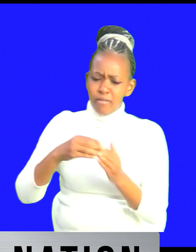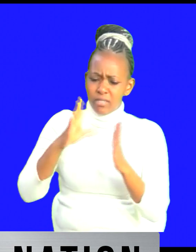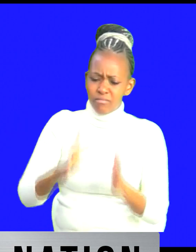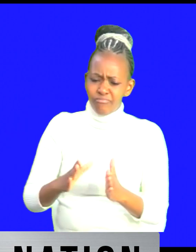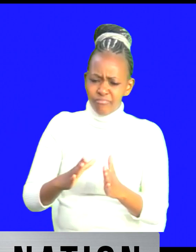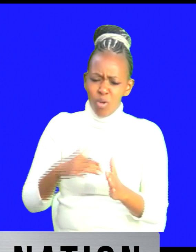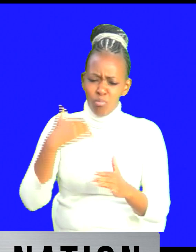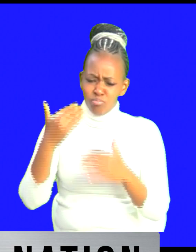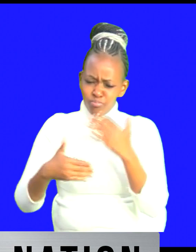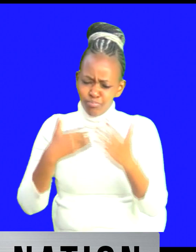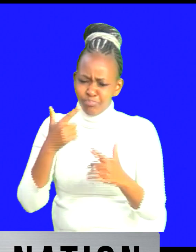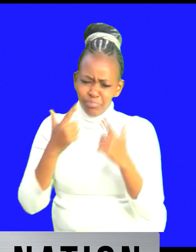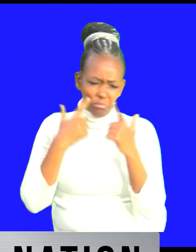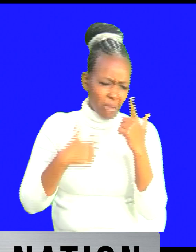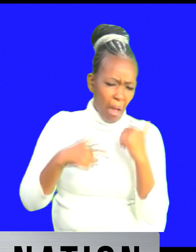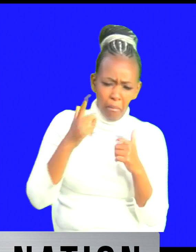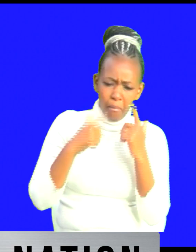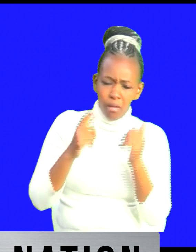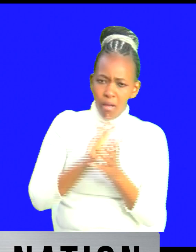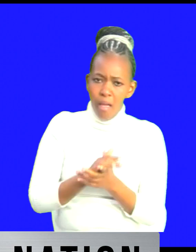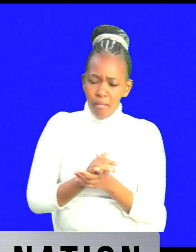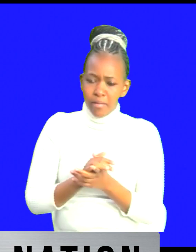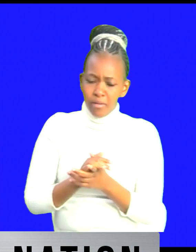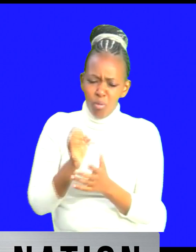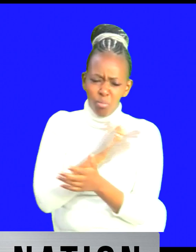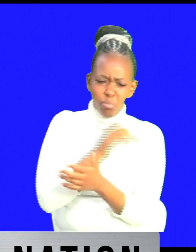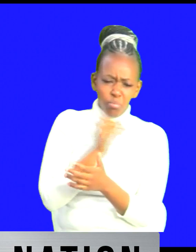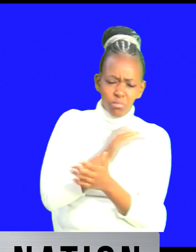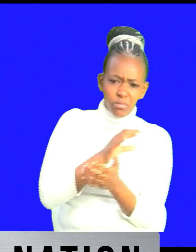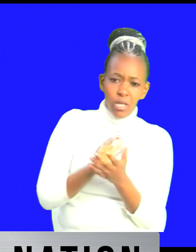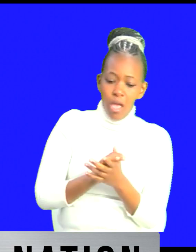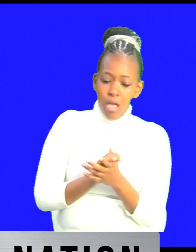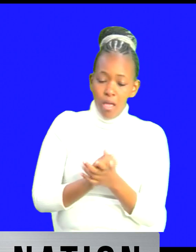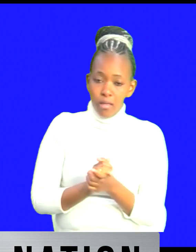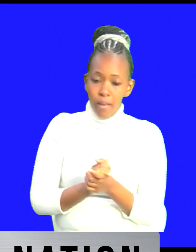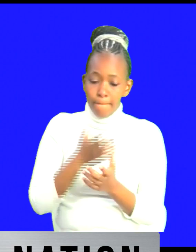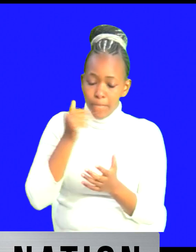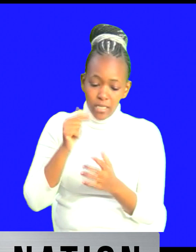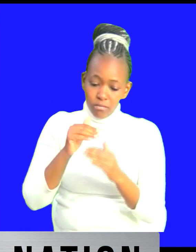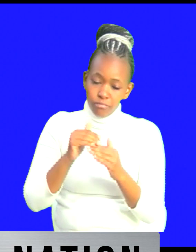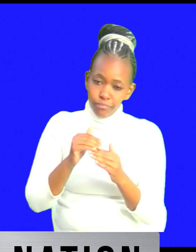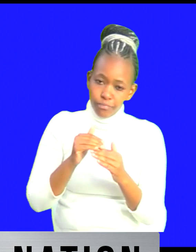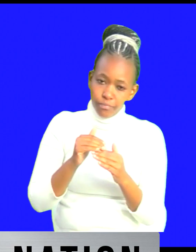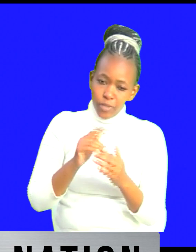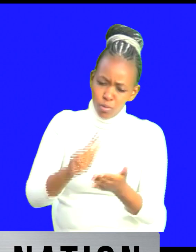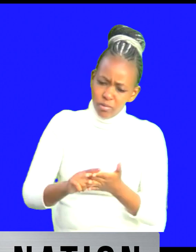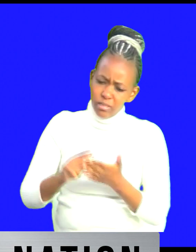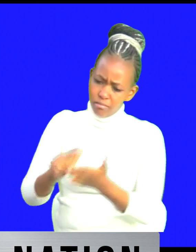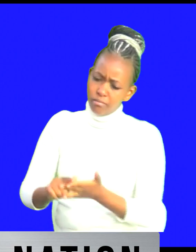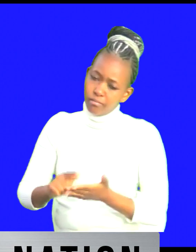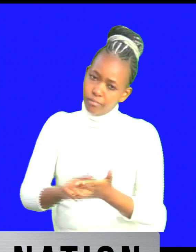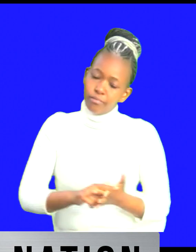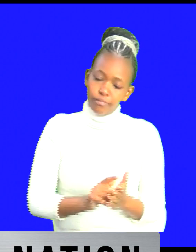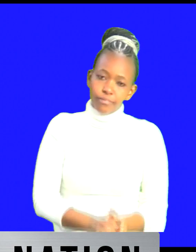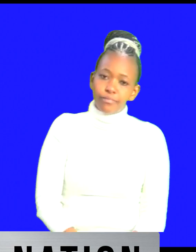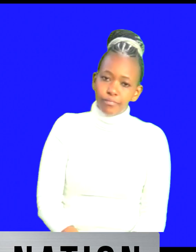always crying and crying and crying come and put a deal on the table and tell them if you don't want that then this is what it means i think that